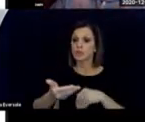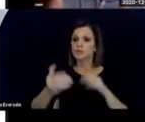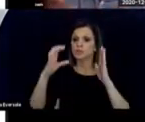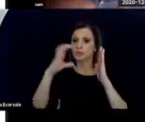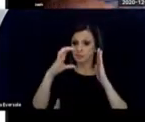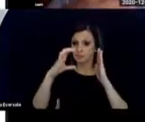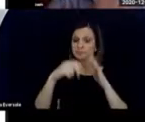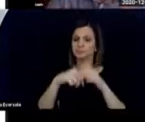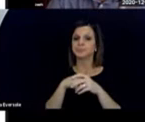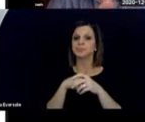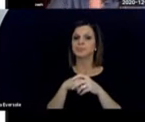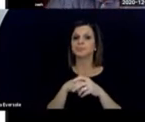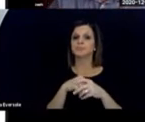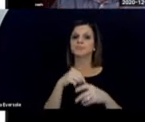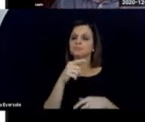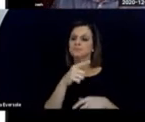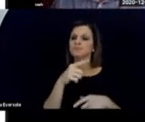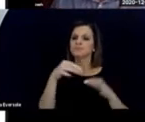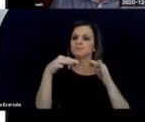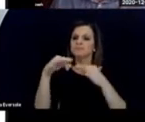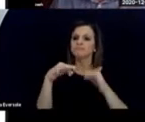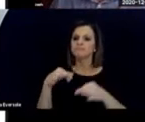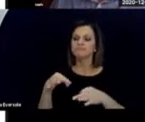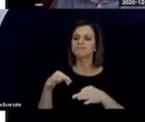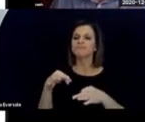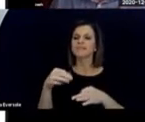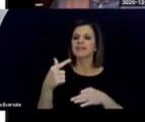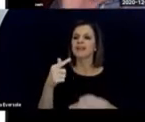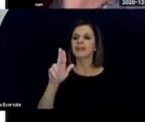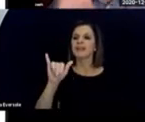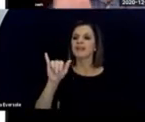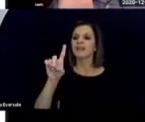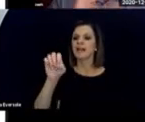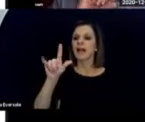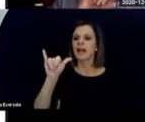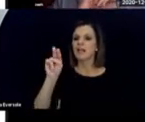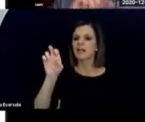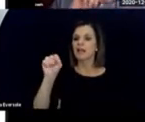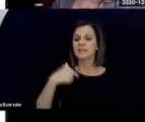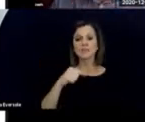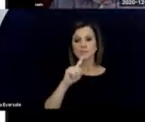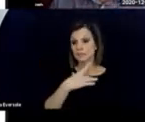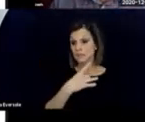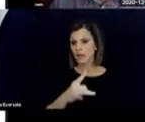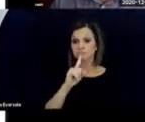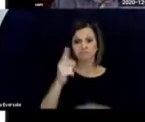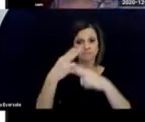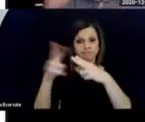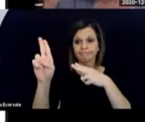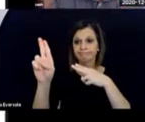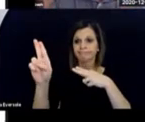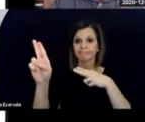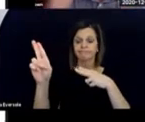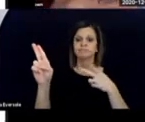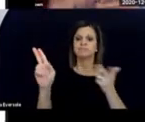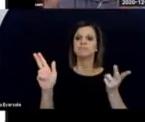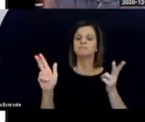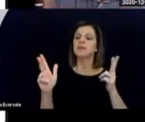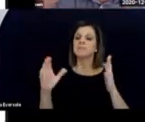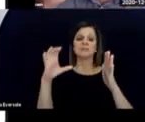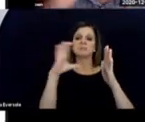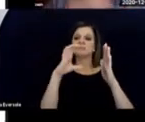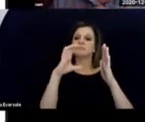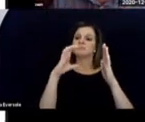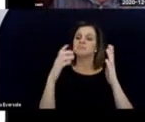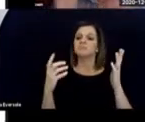to the booklet, they give some little guidelines, which I really like. Very, very short, like